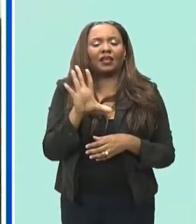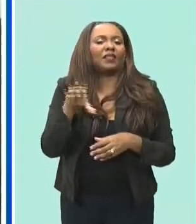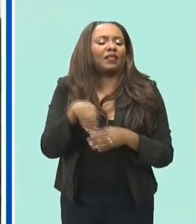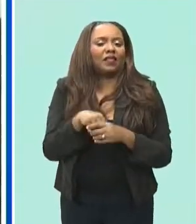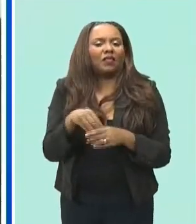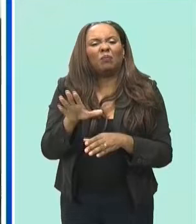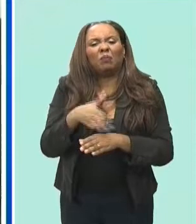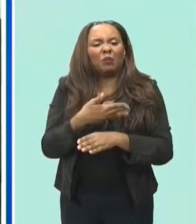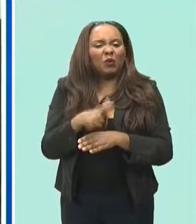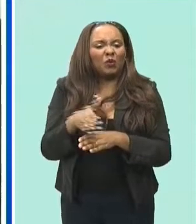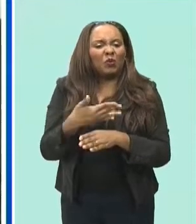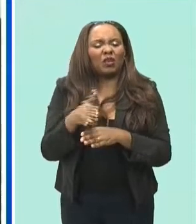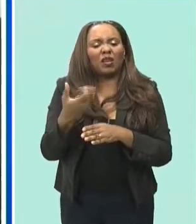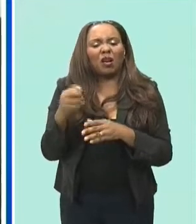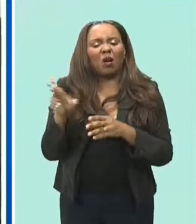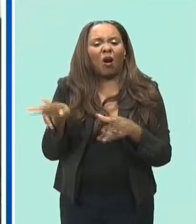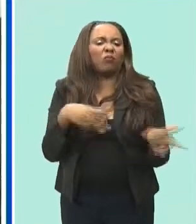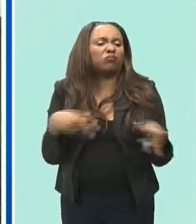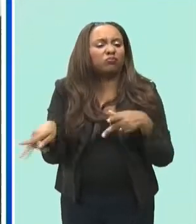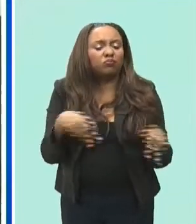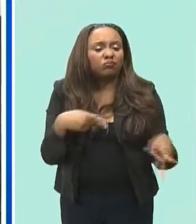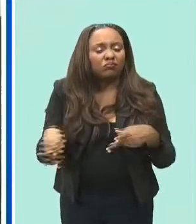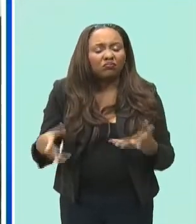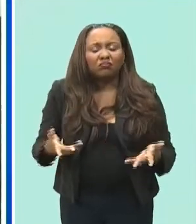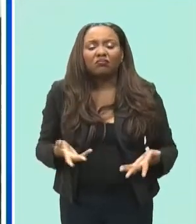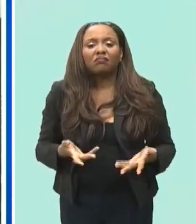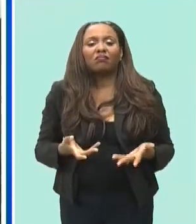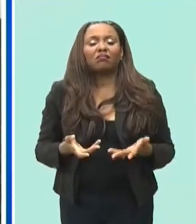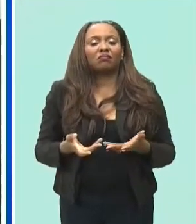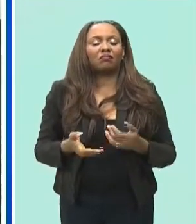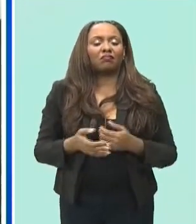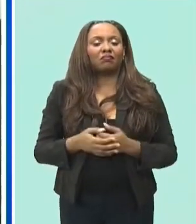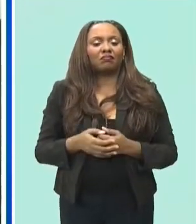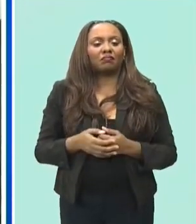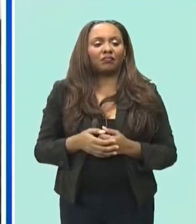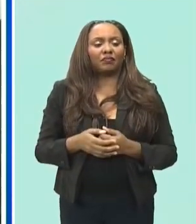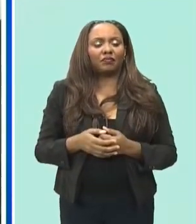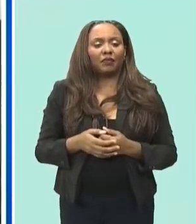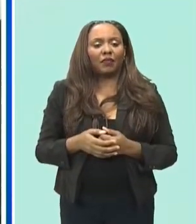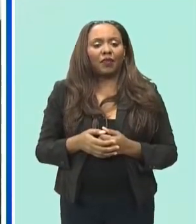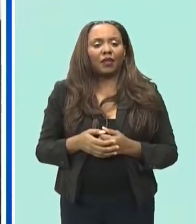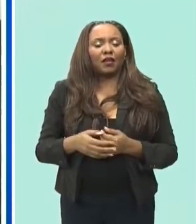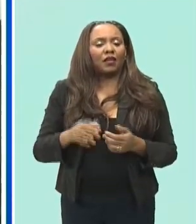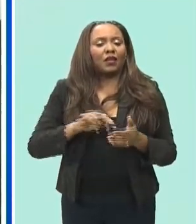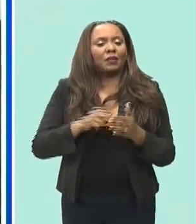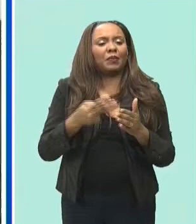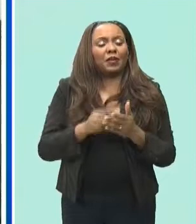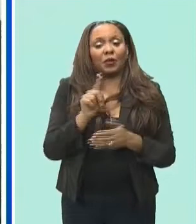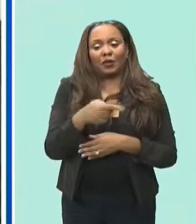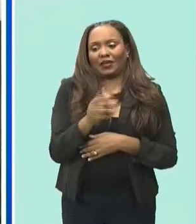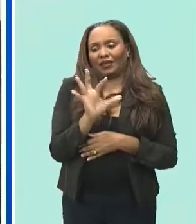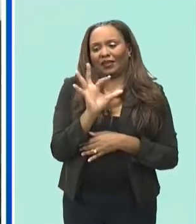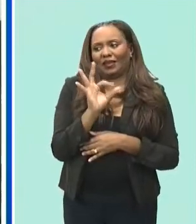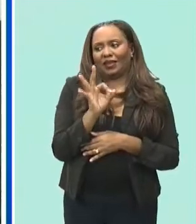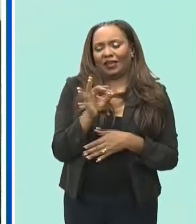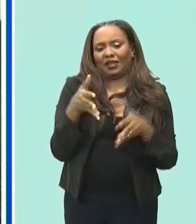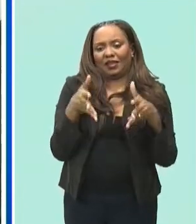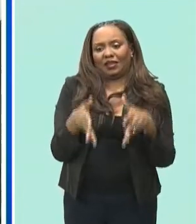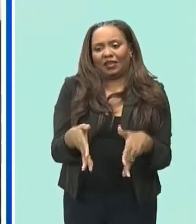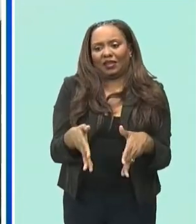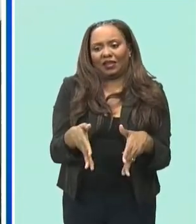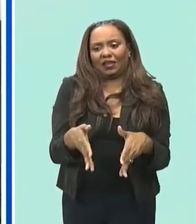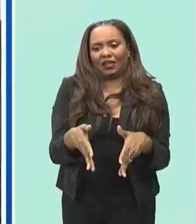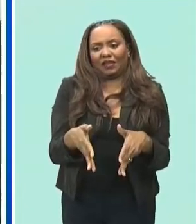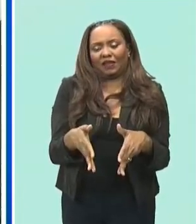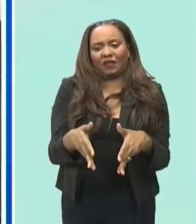some kind of one another carnival or music that left just nine events that were strictly